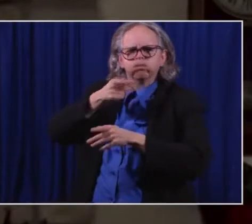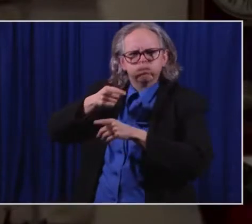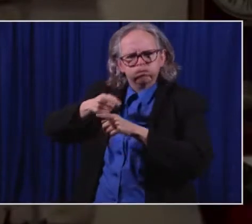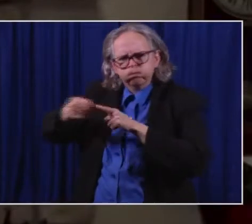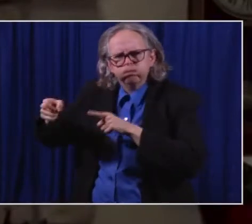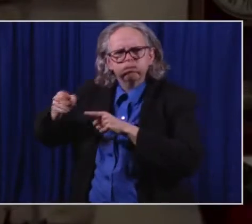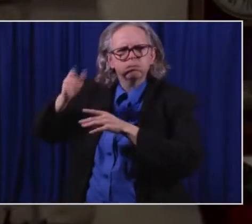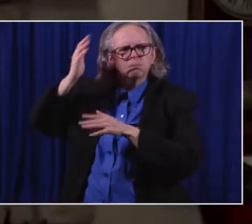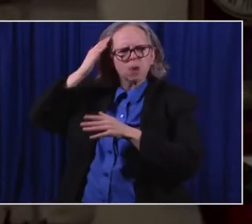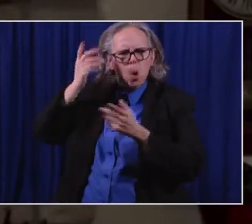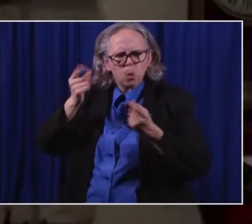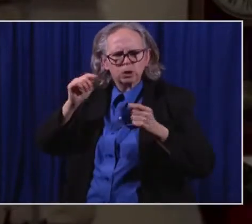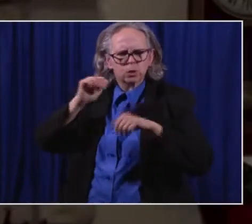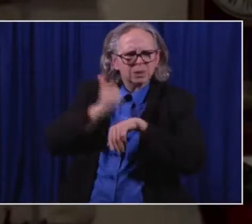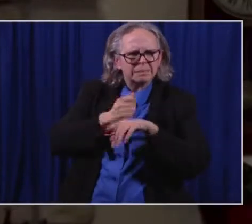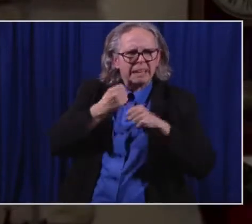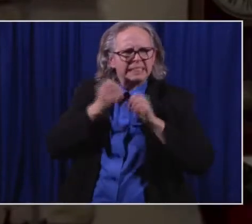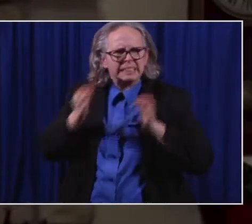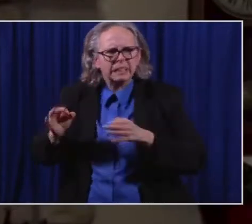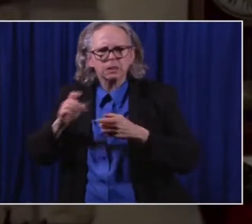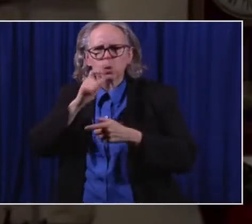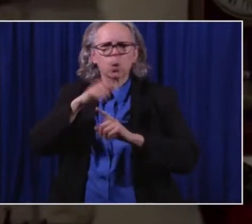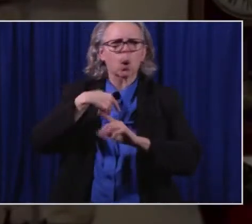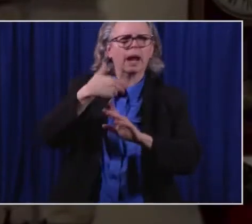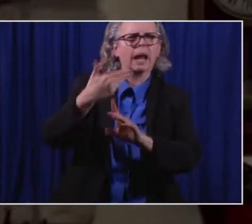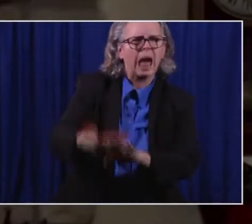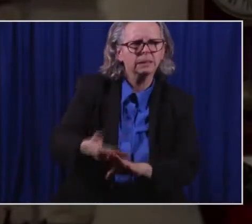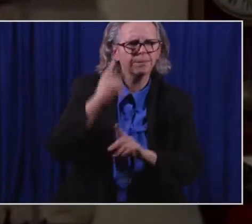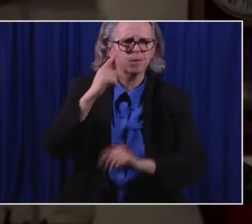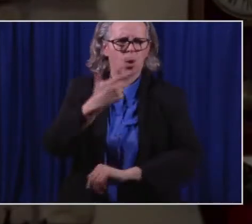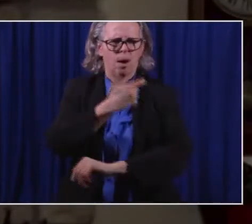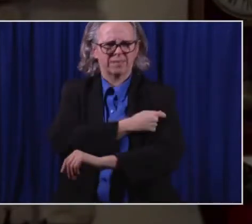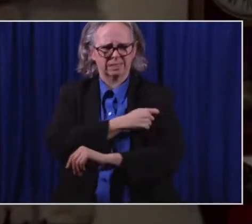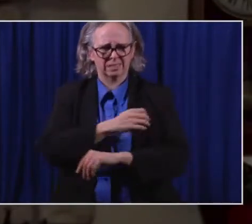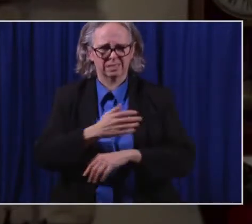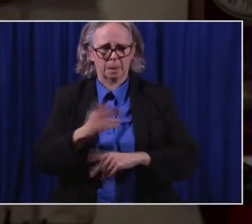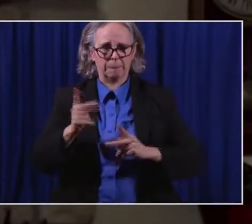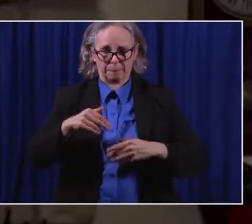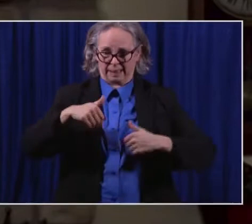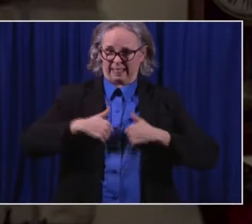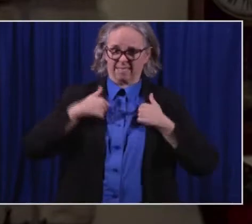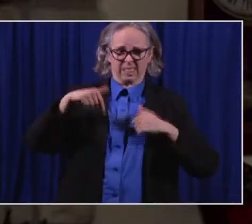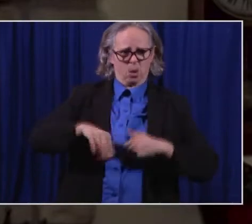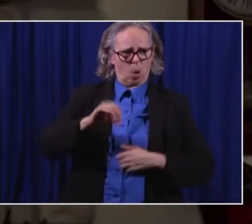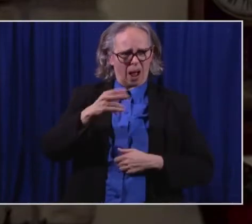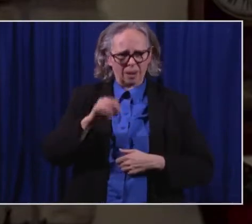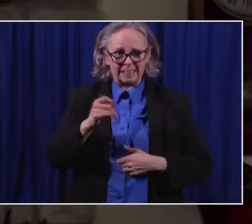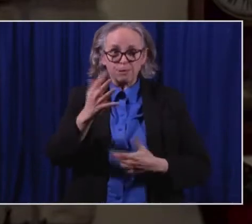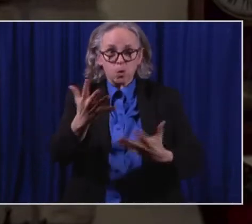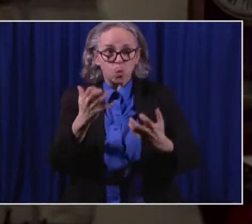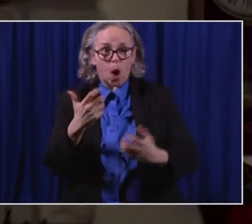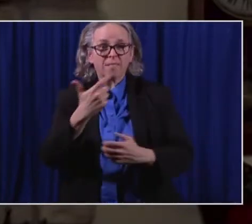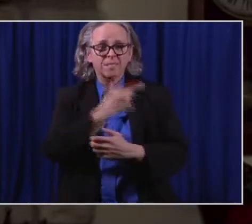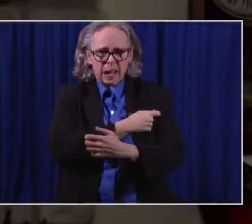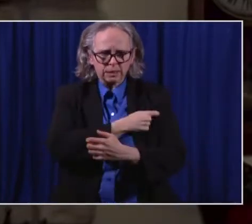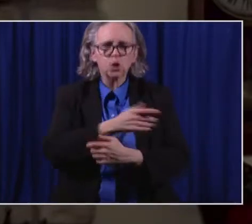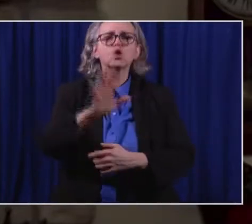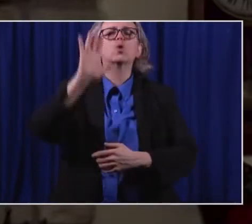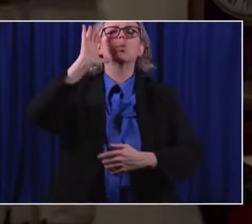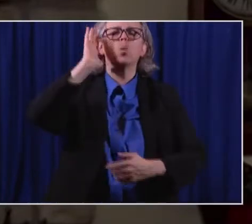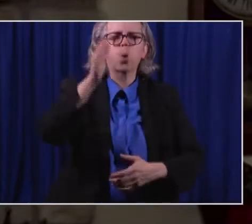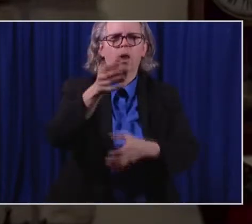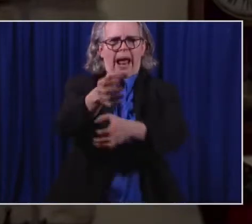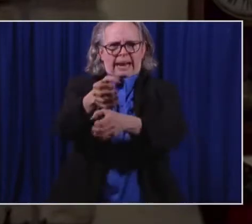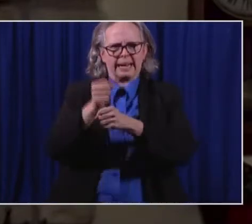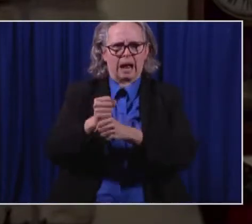Everyone in Ohio who wants to get this vaccine will at some point be able to get it. We